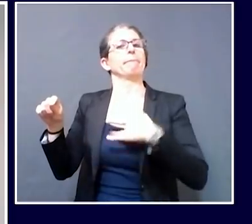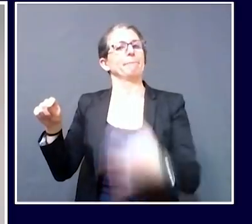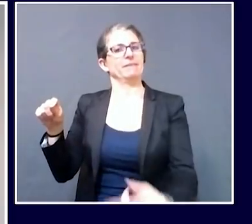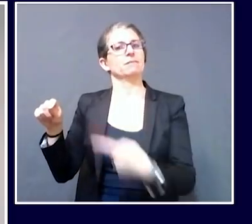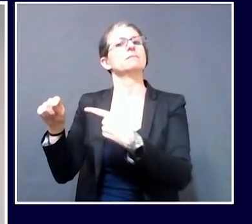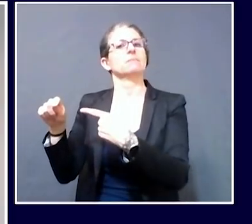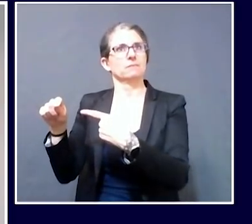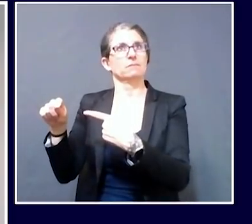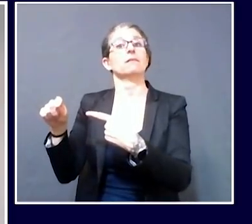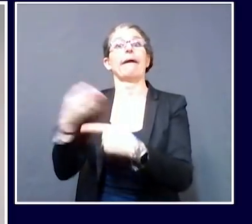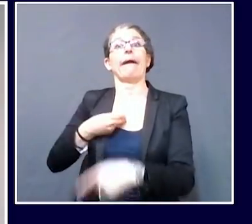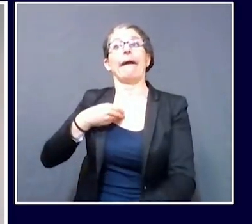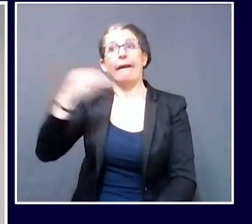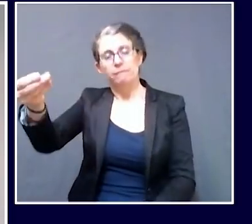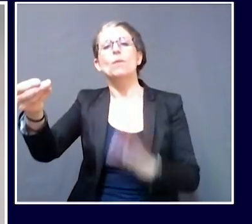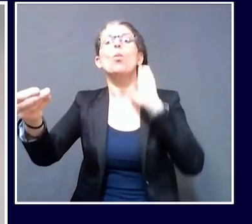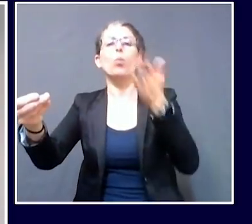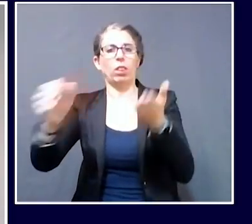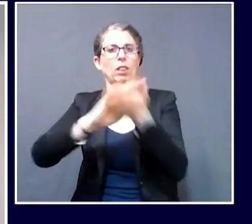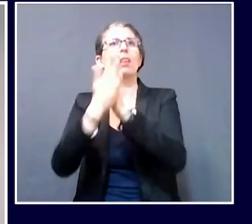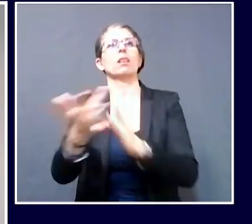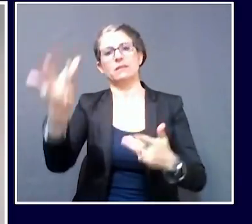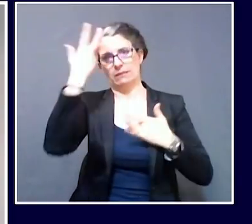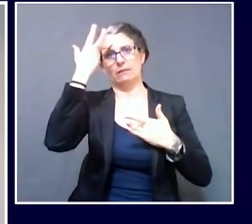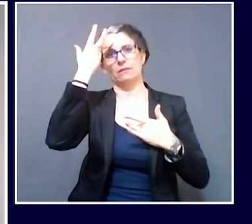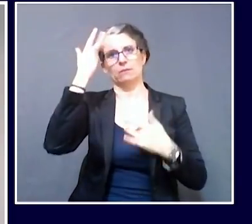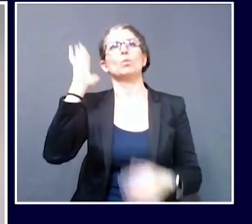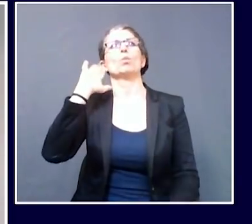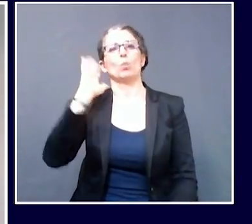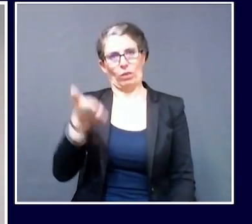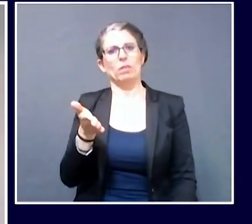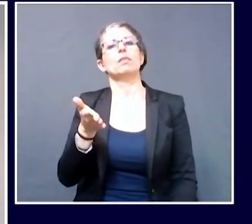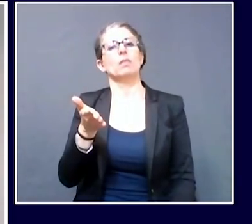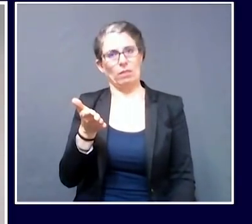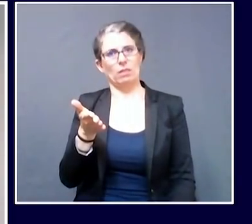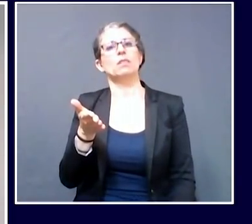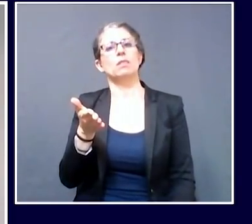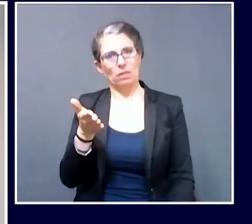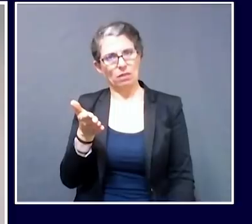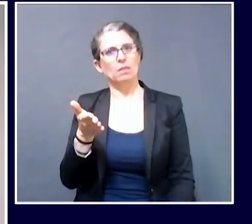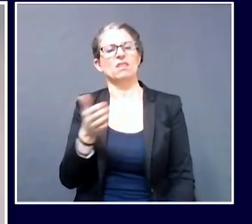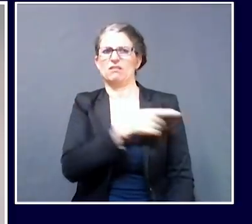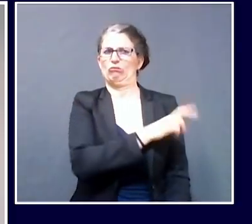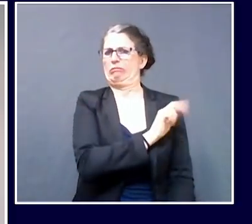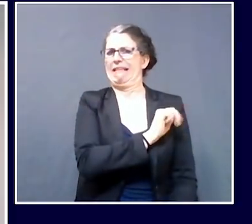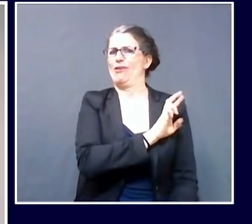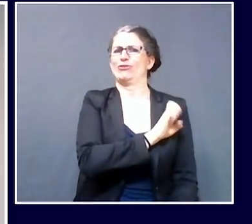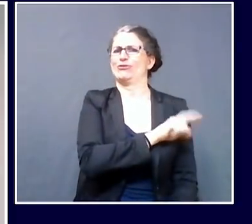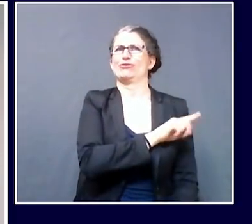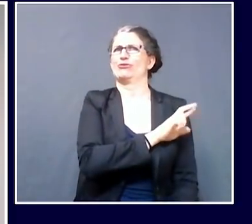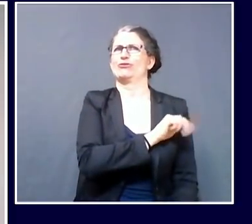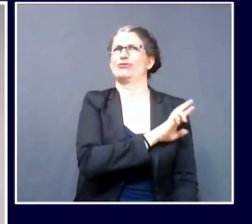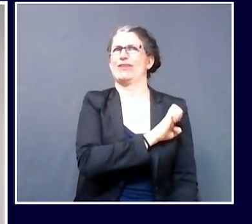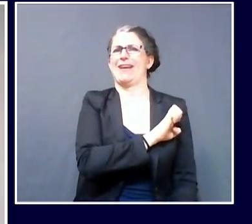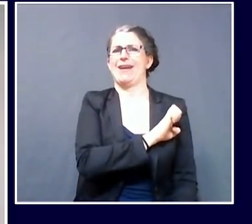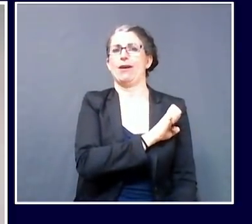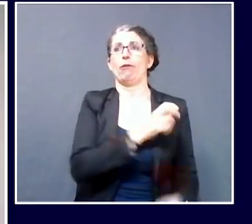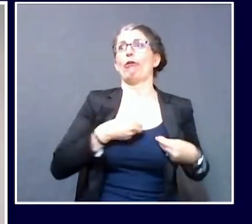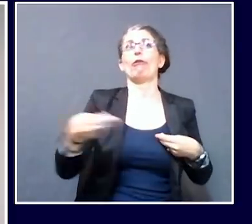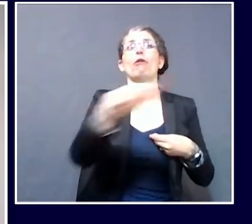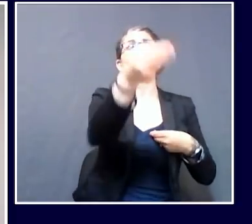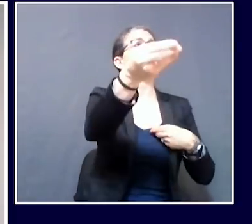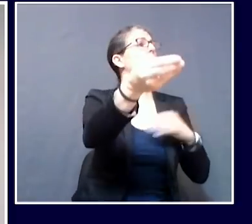on to develop symptoms. The WHO was a bit imprecise in their communication around this, but the bottom line